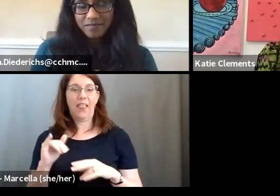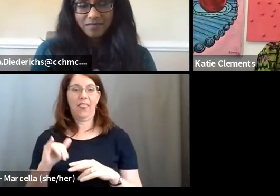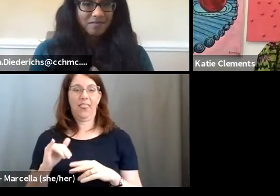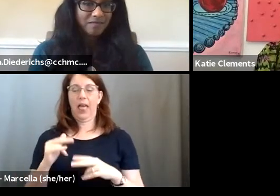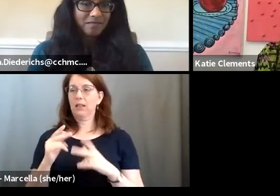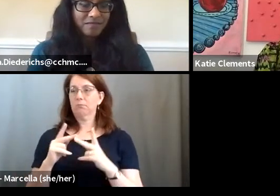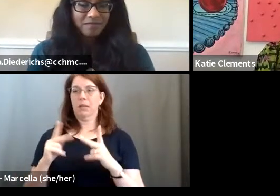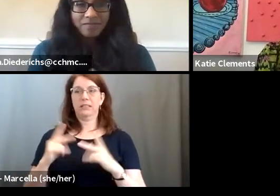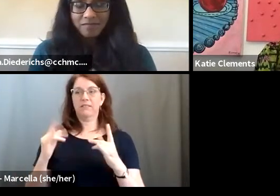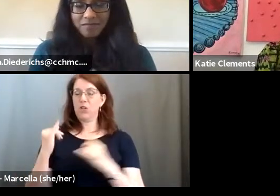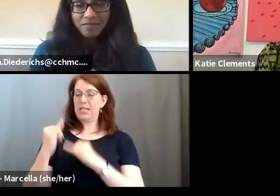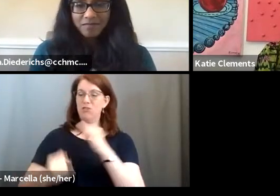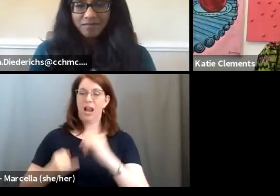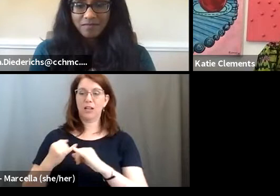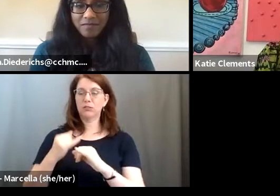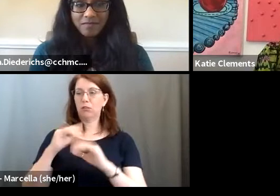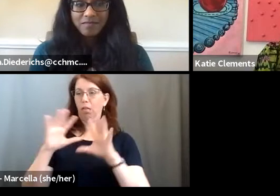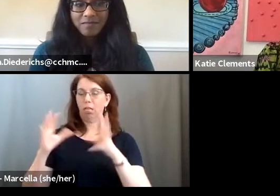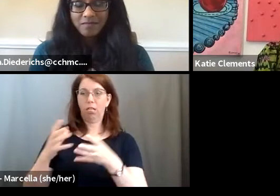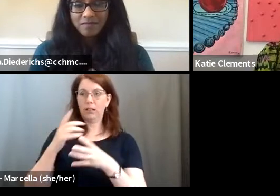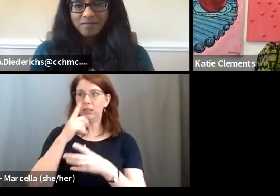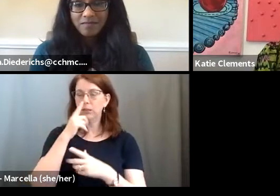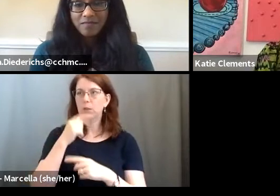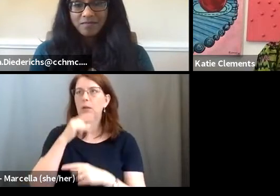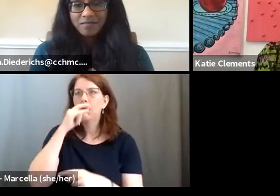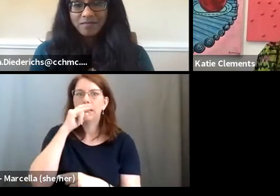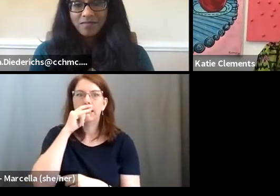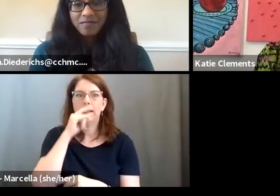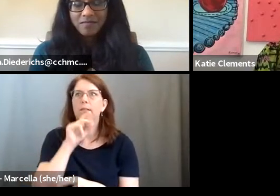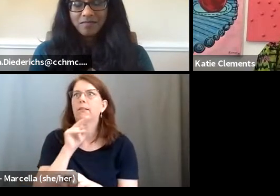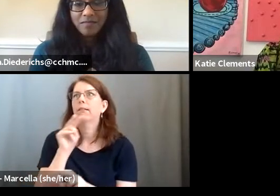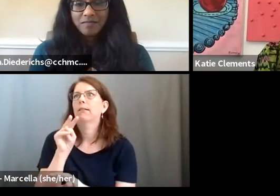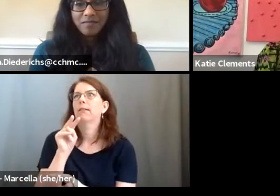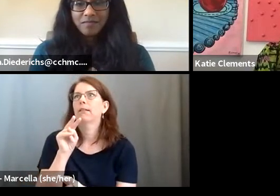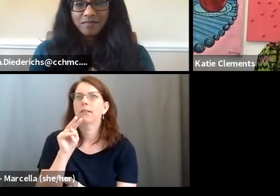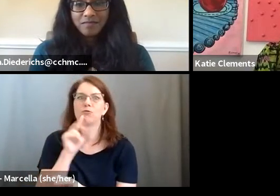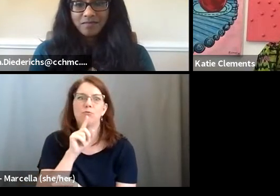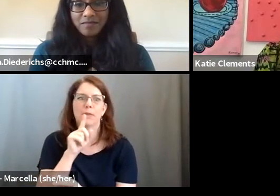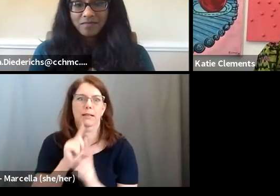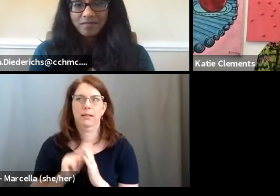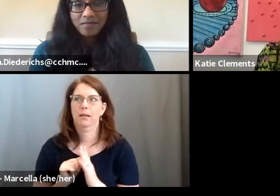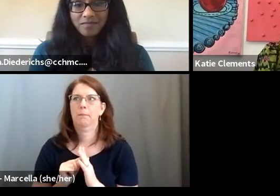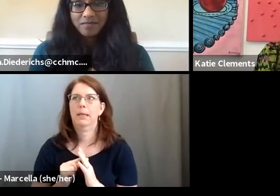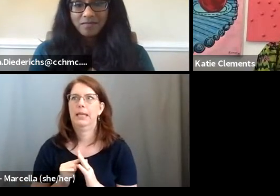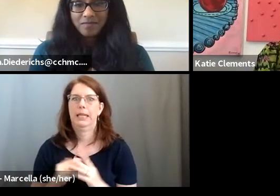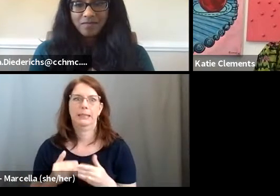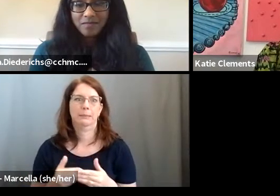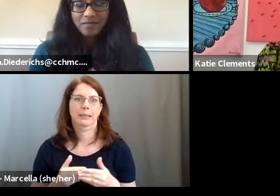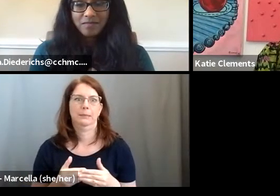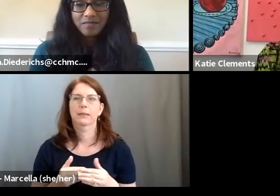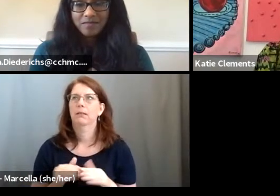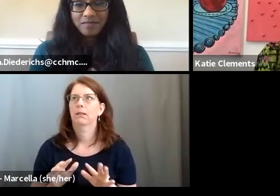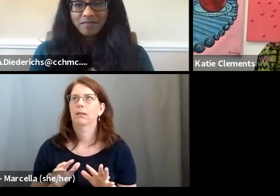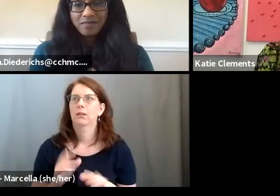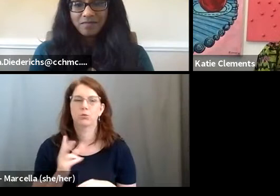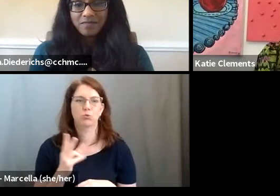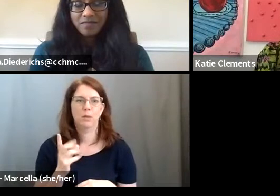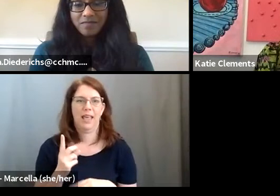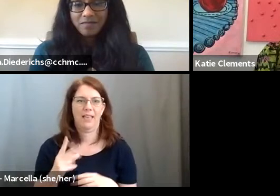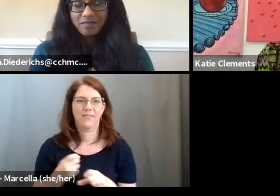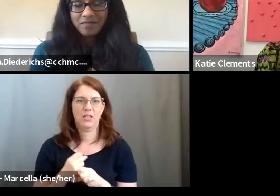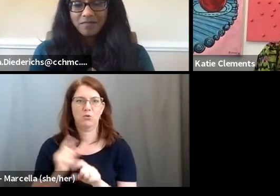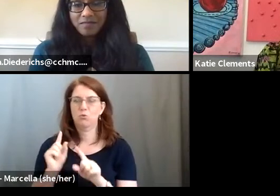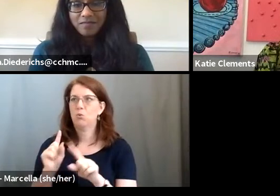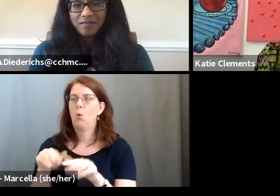international and very interesting for a kid that really was just so beginning and designed after you're two and a half years in, you